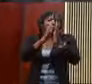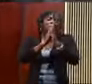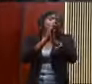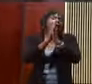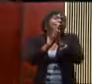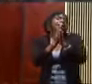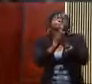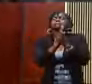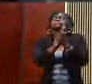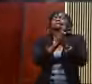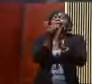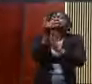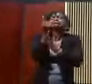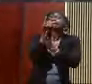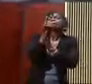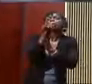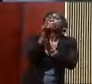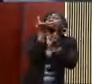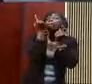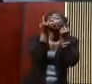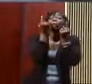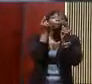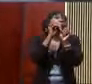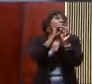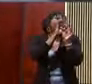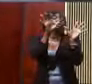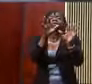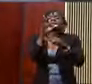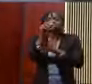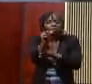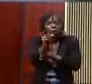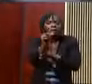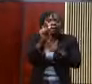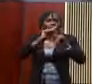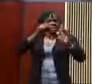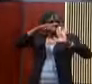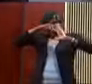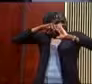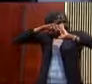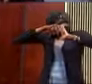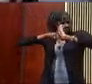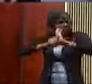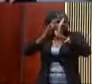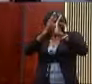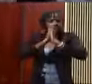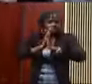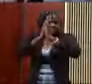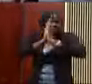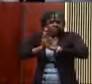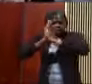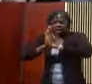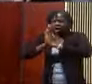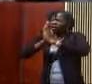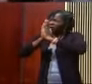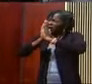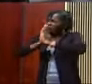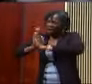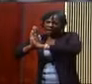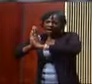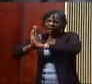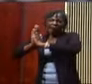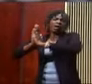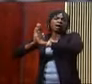phraseology, but prayer becomes transformational transaction between you and almighty